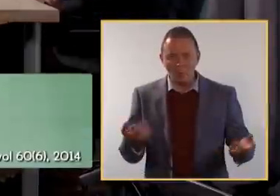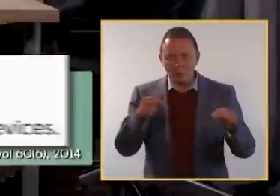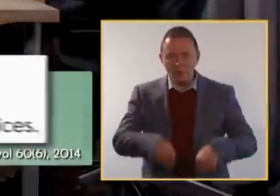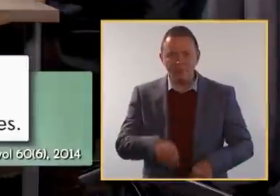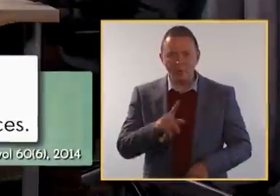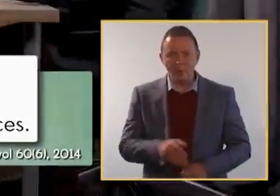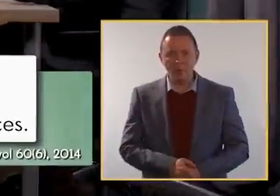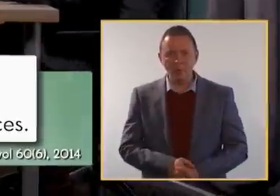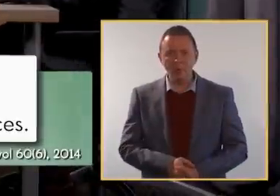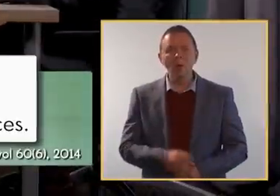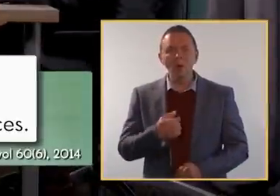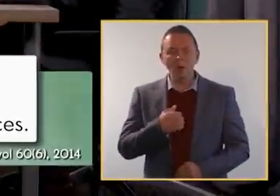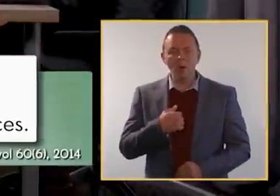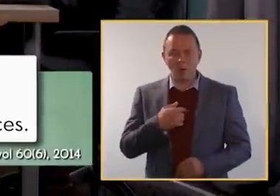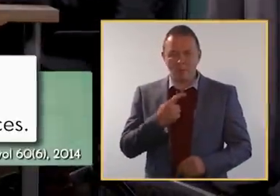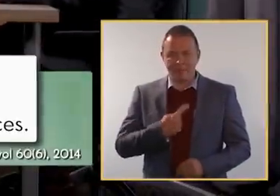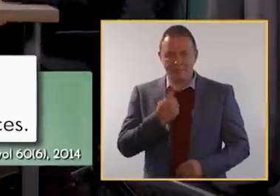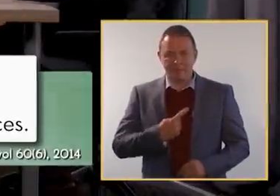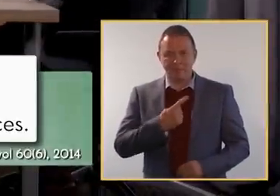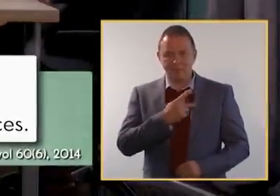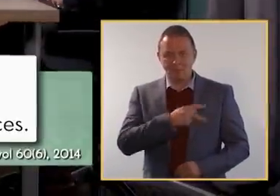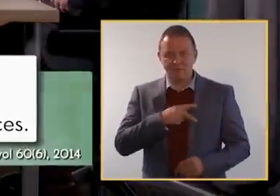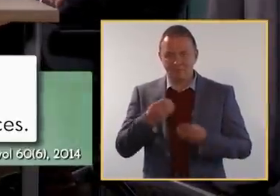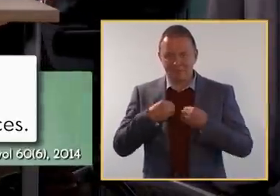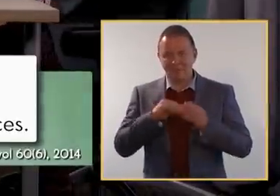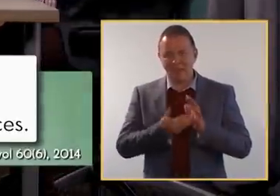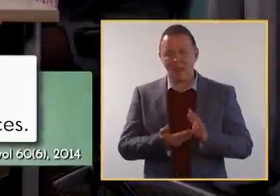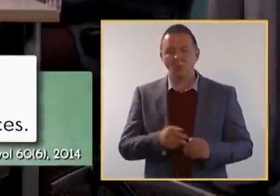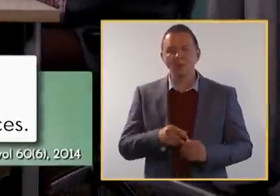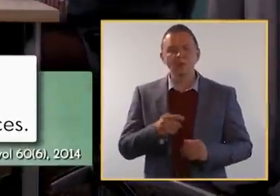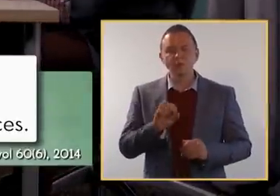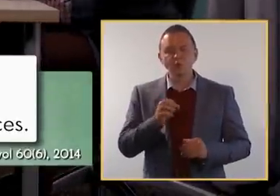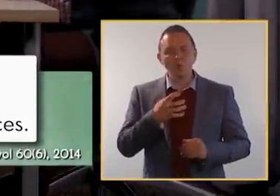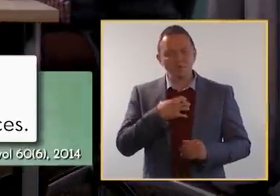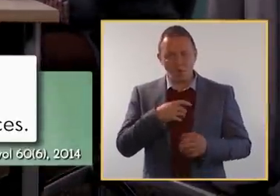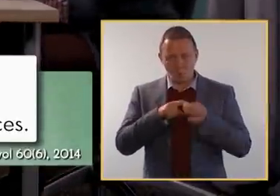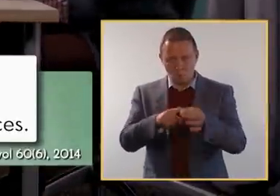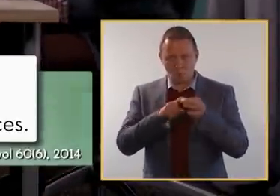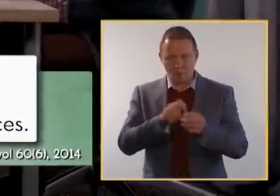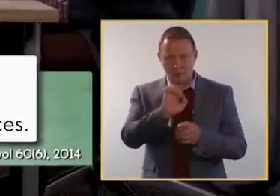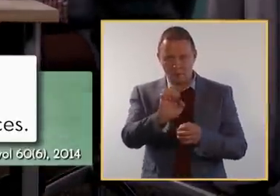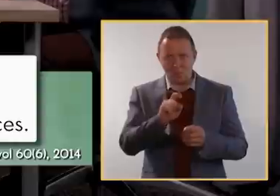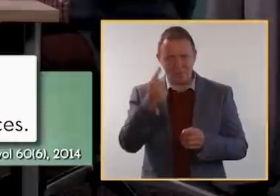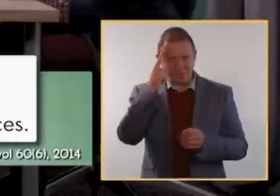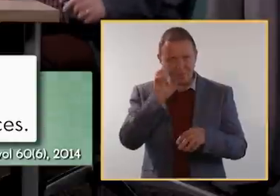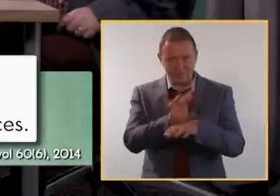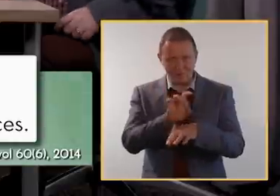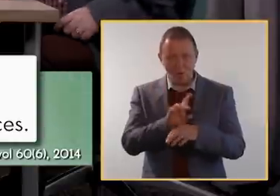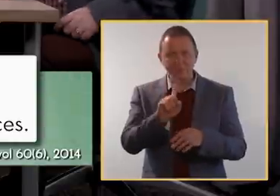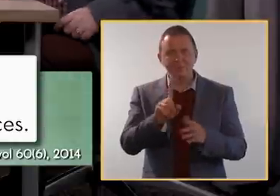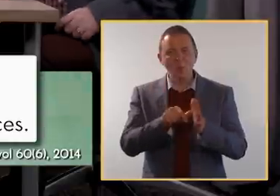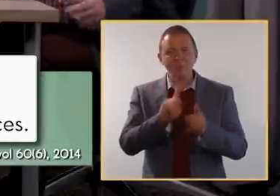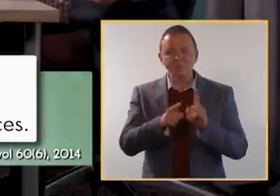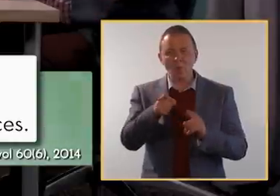Wait, what are you doing here? Oh, I'm an independent audiologist now. Don't be afraid to ask questions about your audiologist